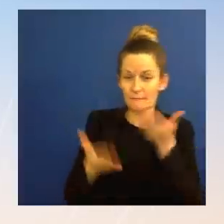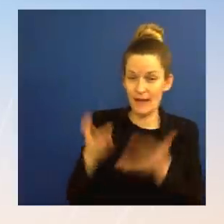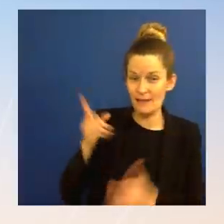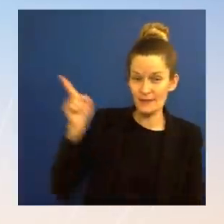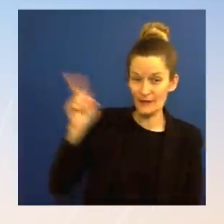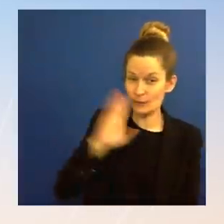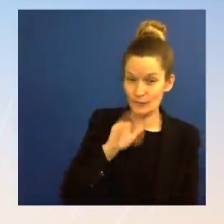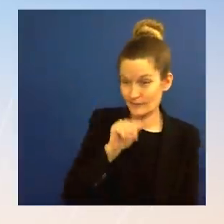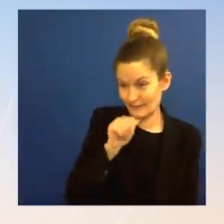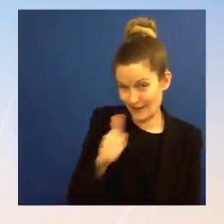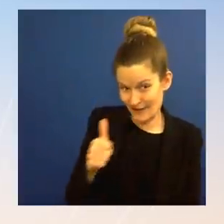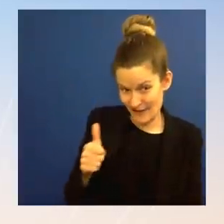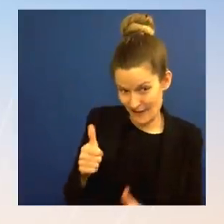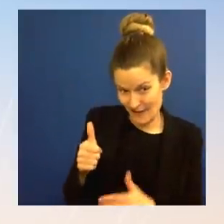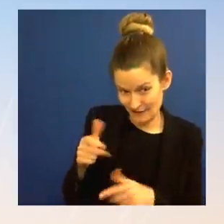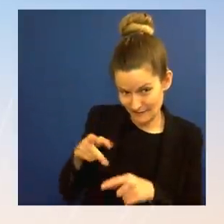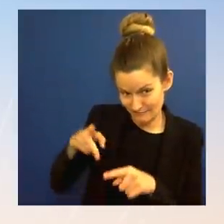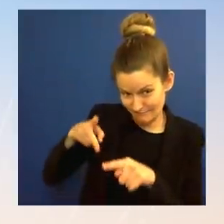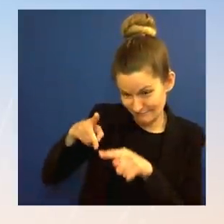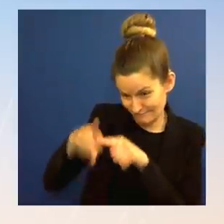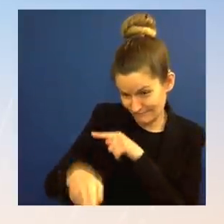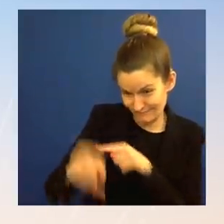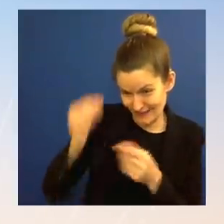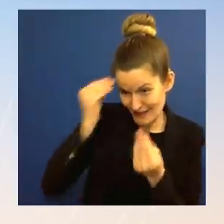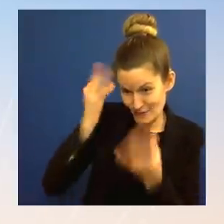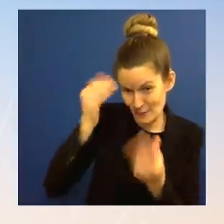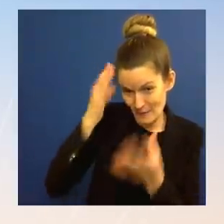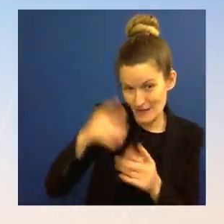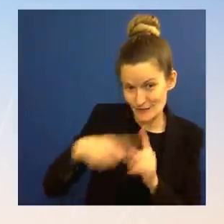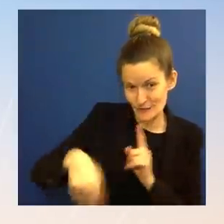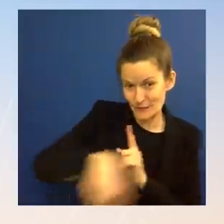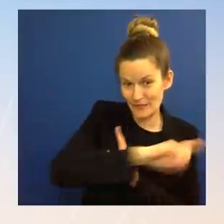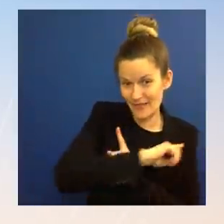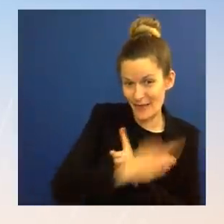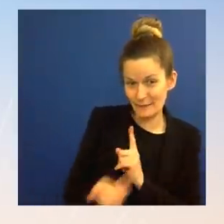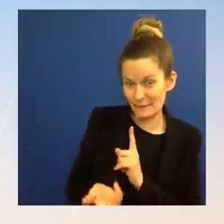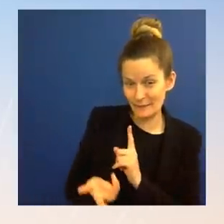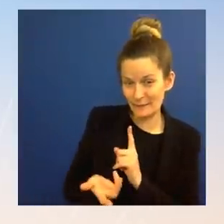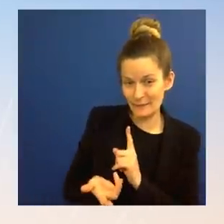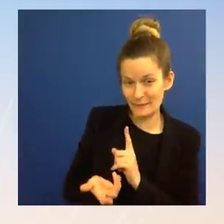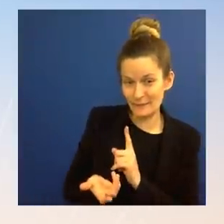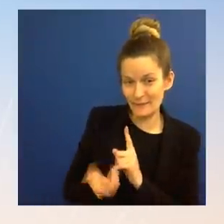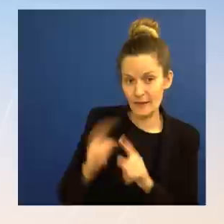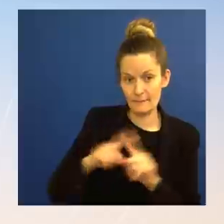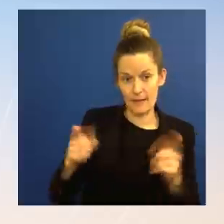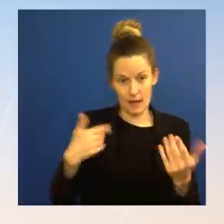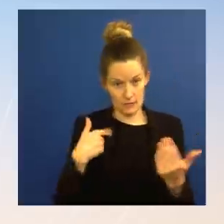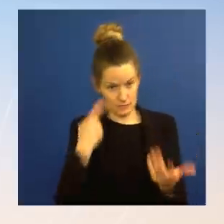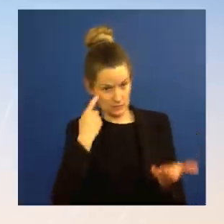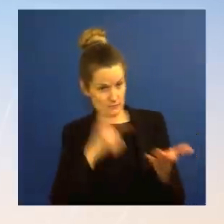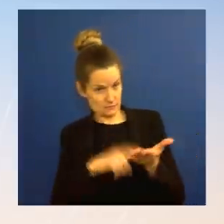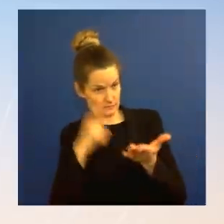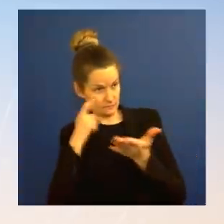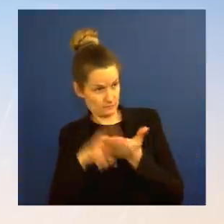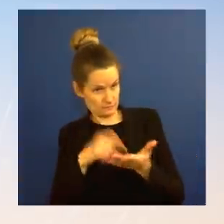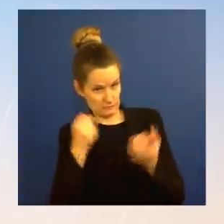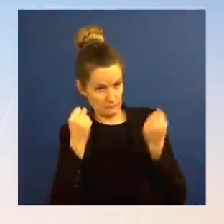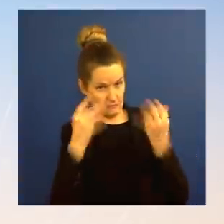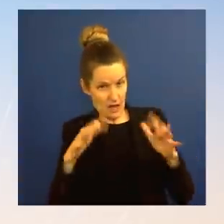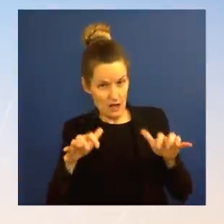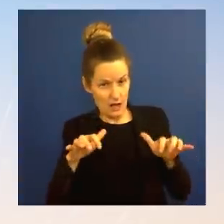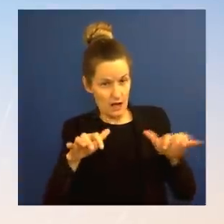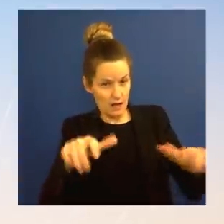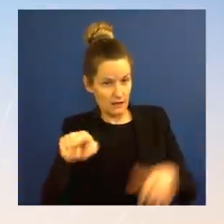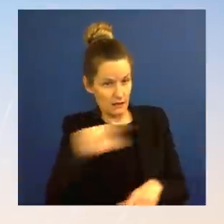we have seen people across Russia bravely, courageously protest, speak out against a war that they believe